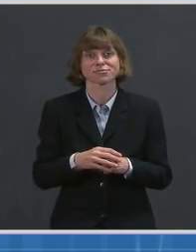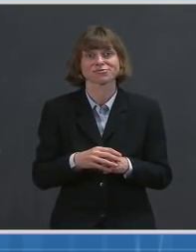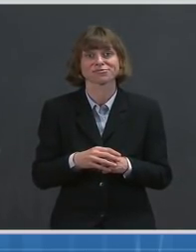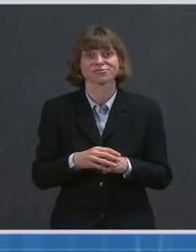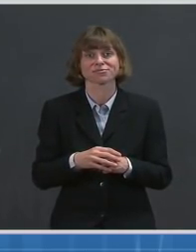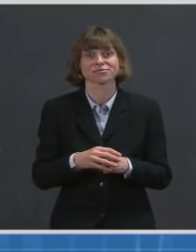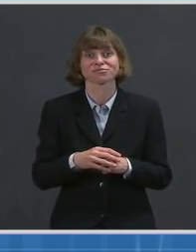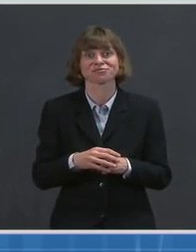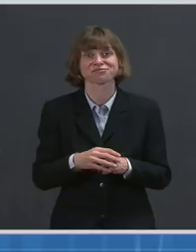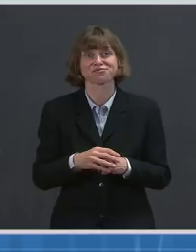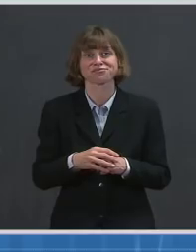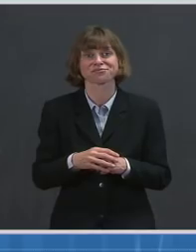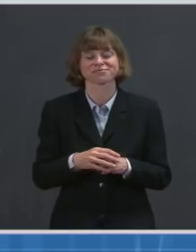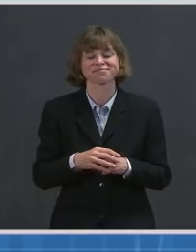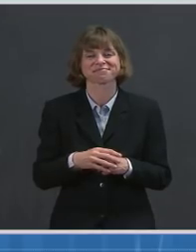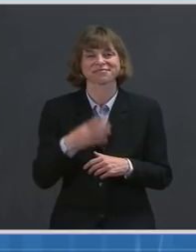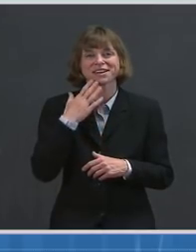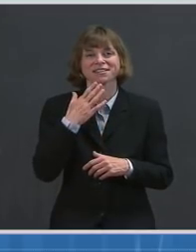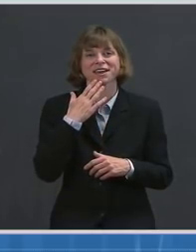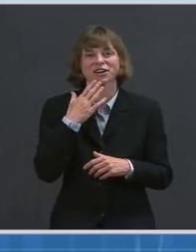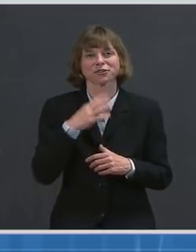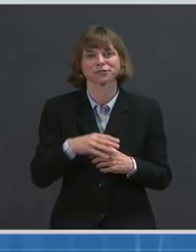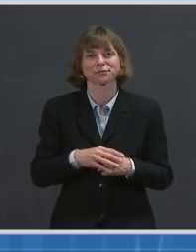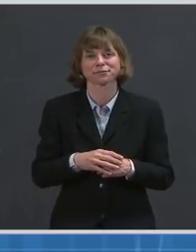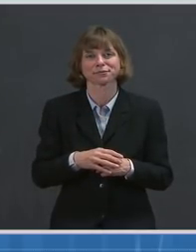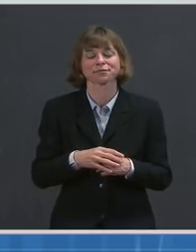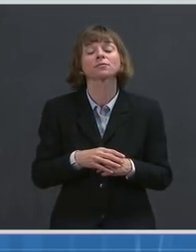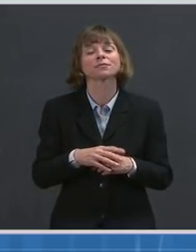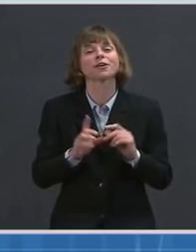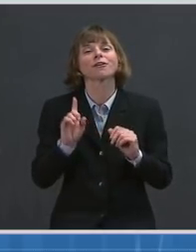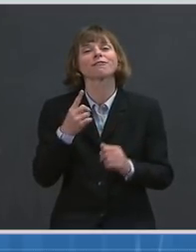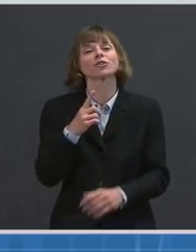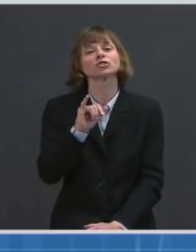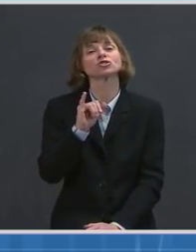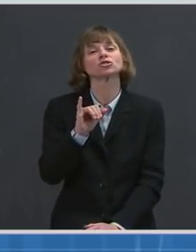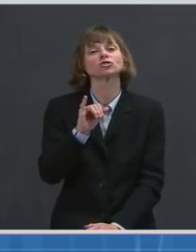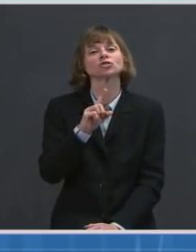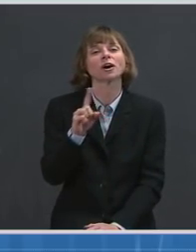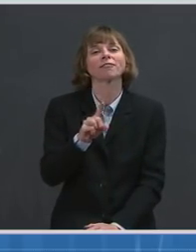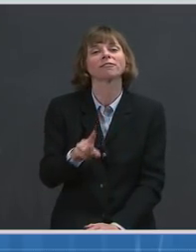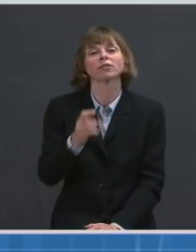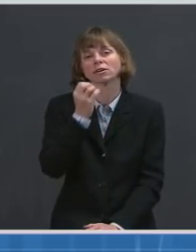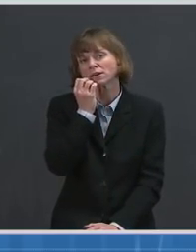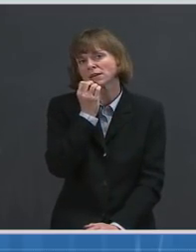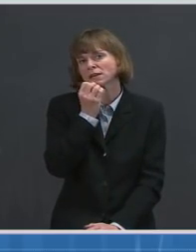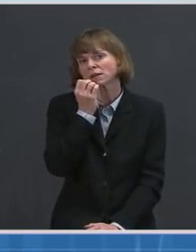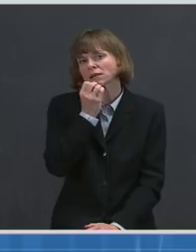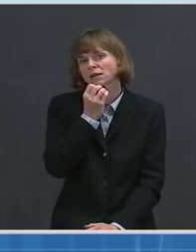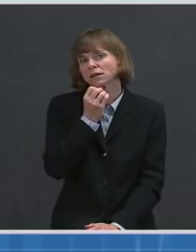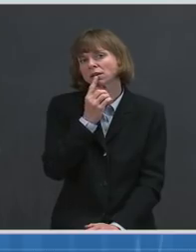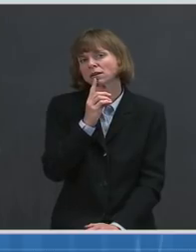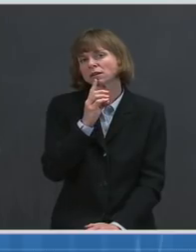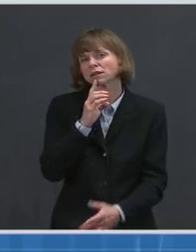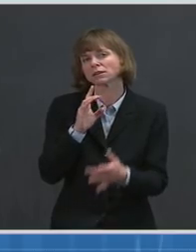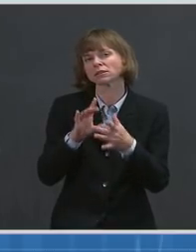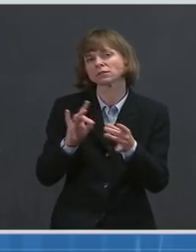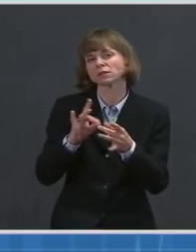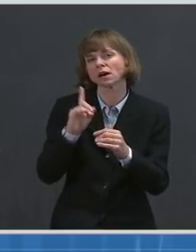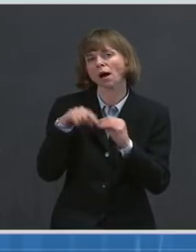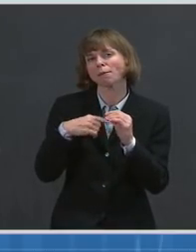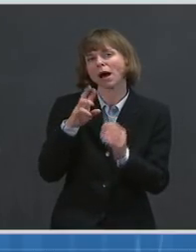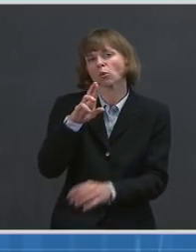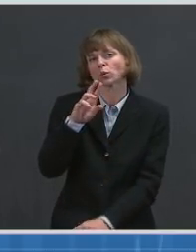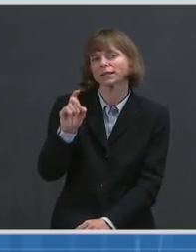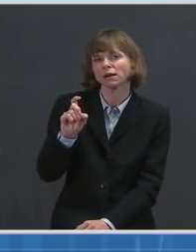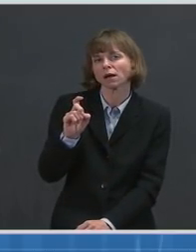Thank you all for doing this. First, for Jeff, could you speak to, with the expansion in the retail pharmacy program and as well as the